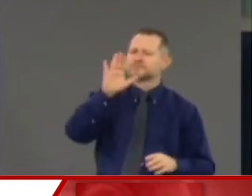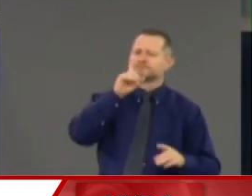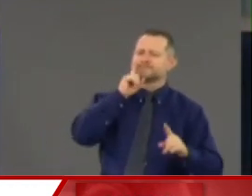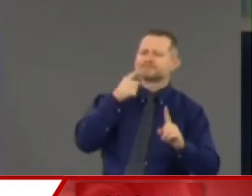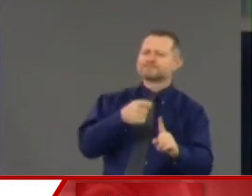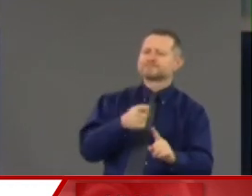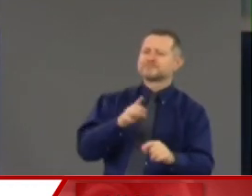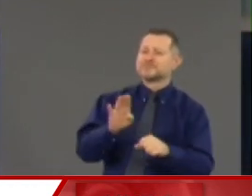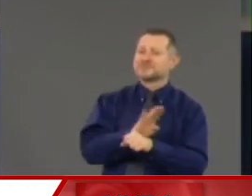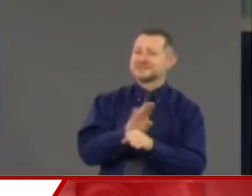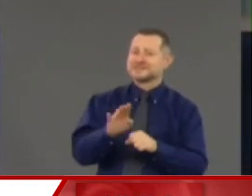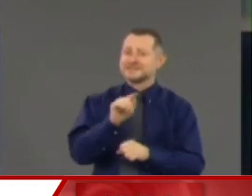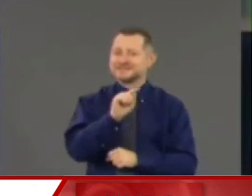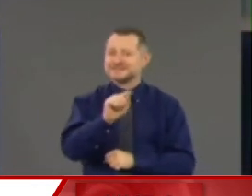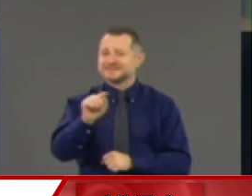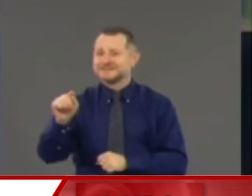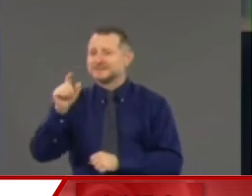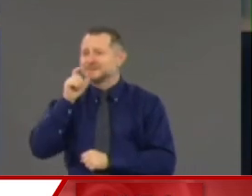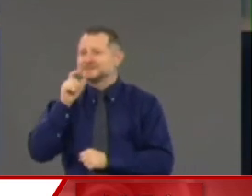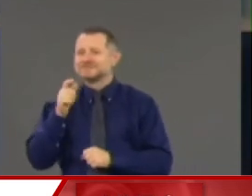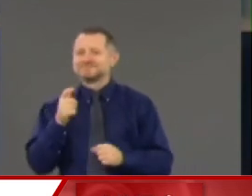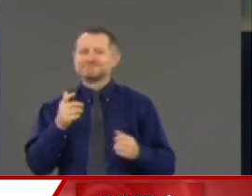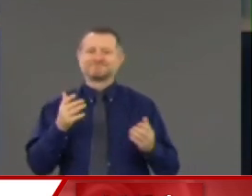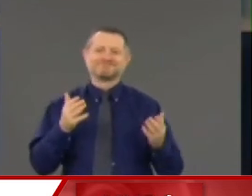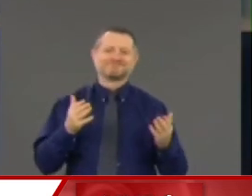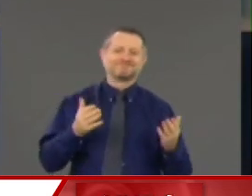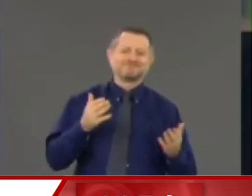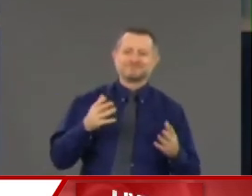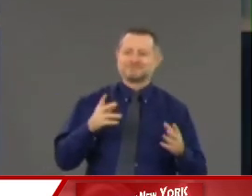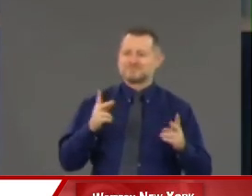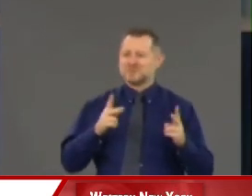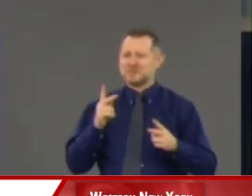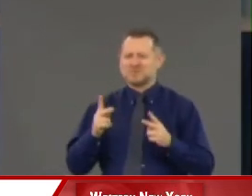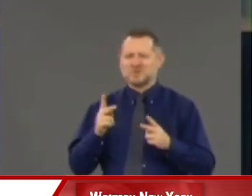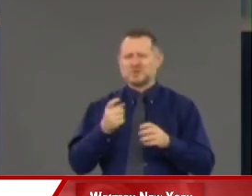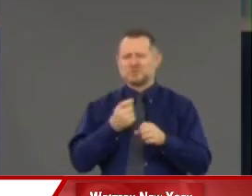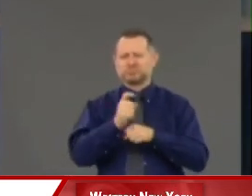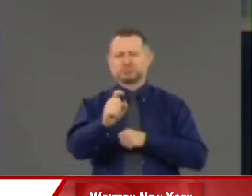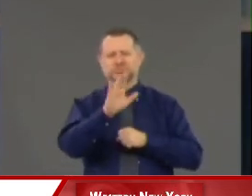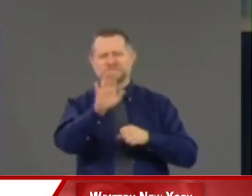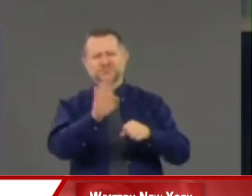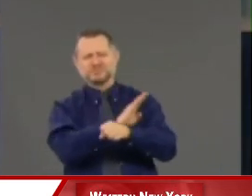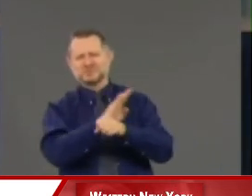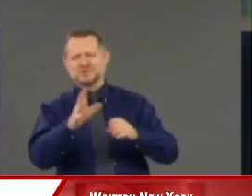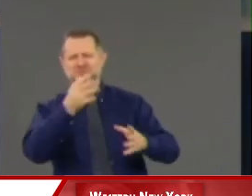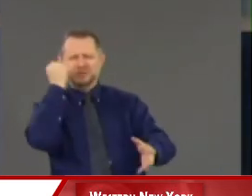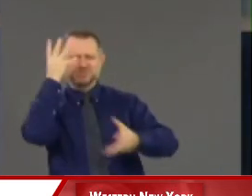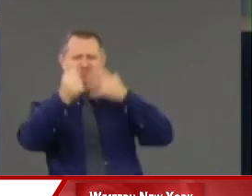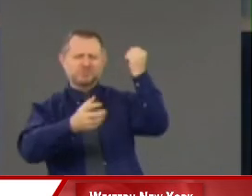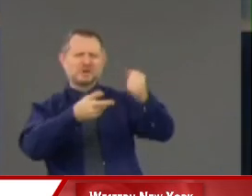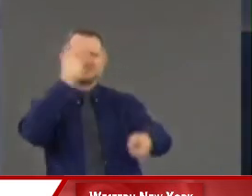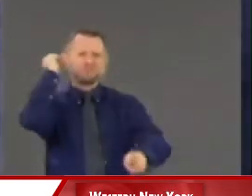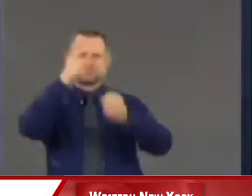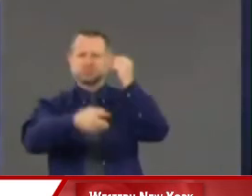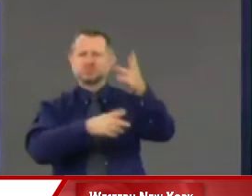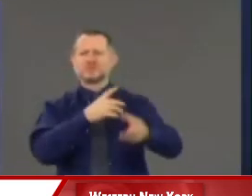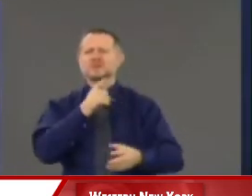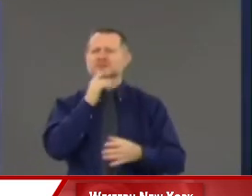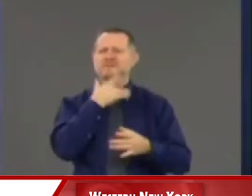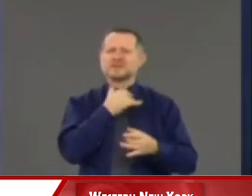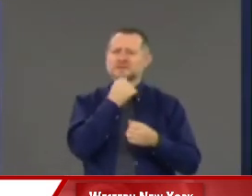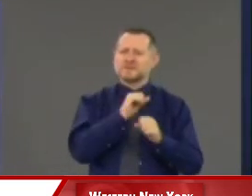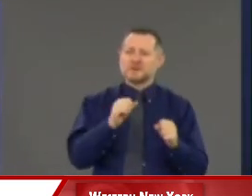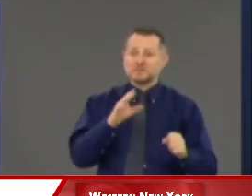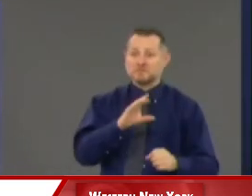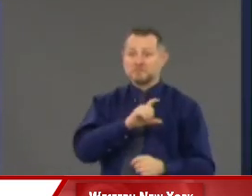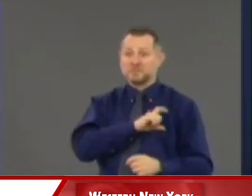businesses who they've been destroyed the last few nights, to them and to New Yorkers who don't feel safe? Even police officers